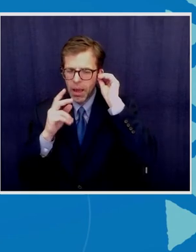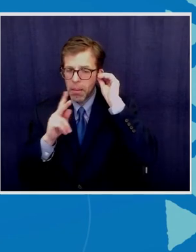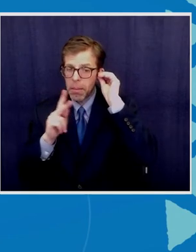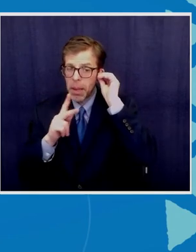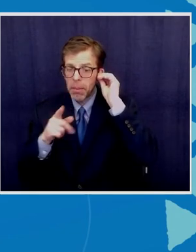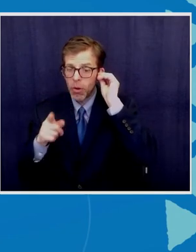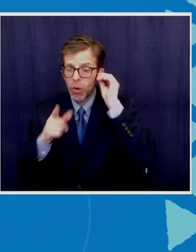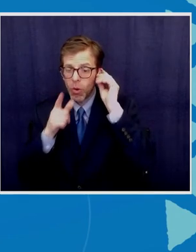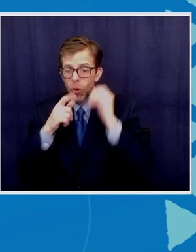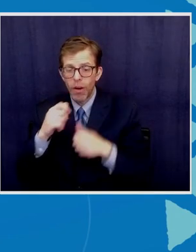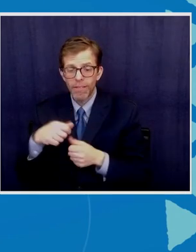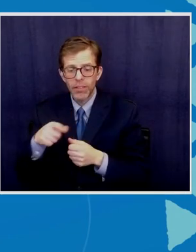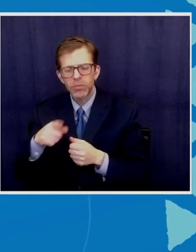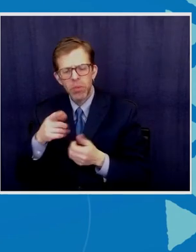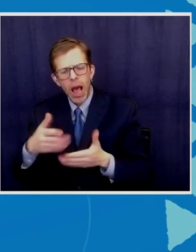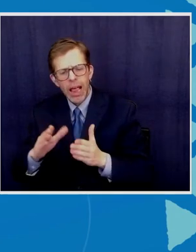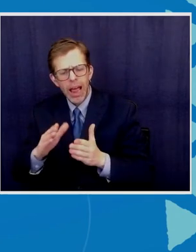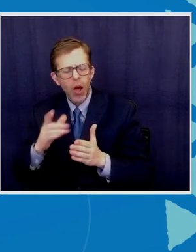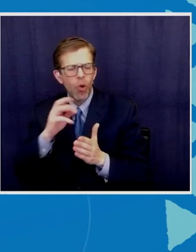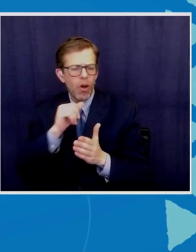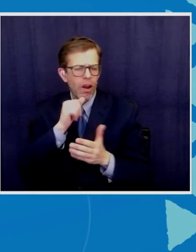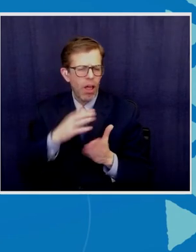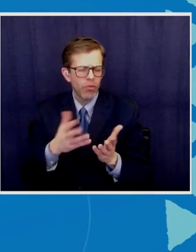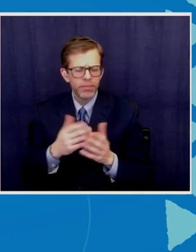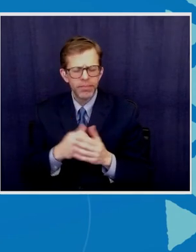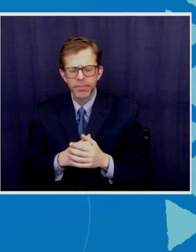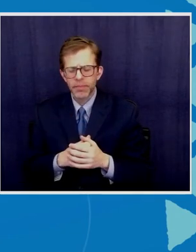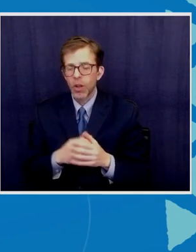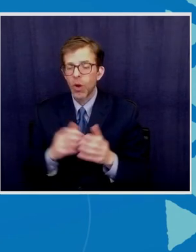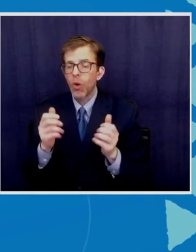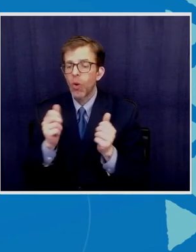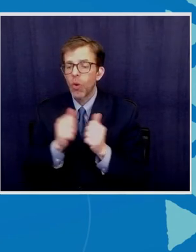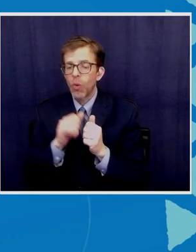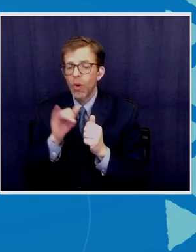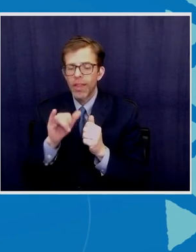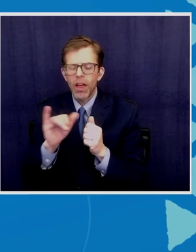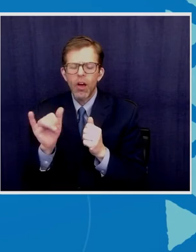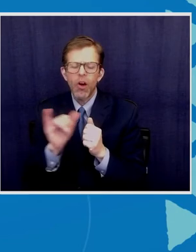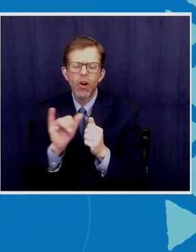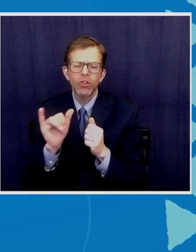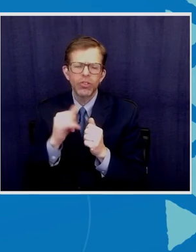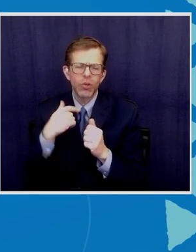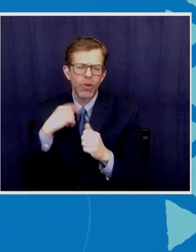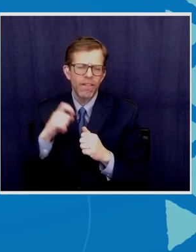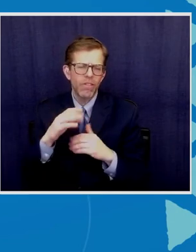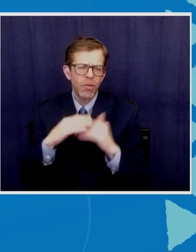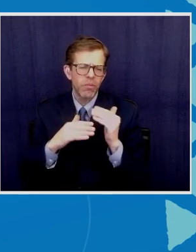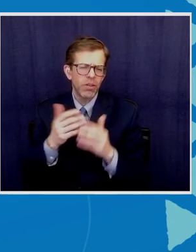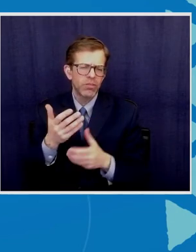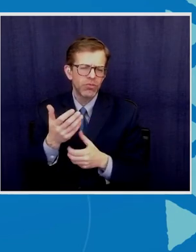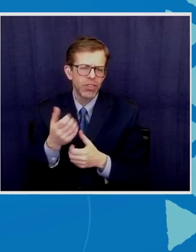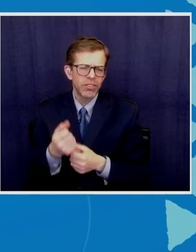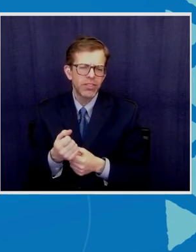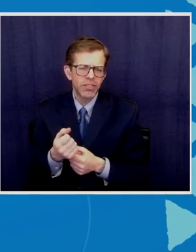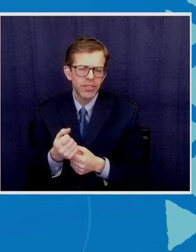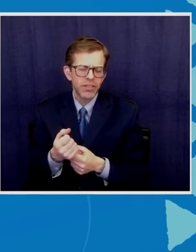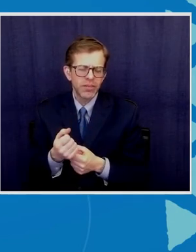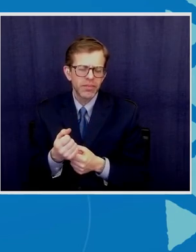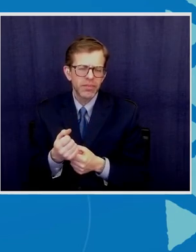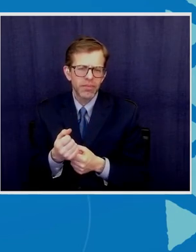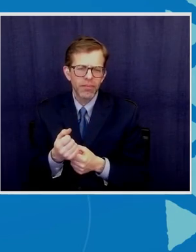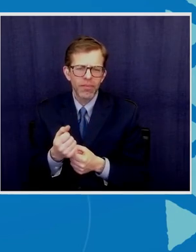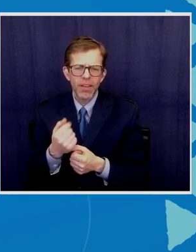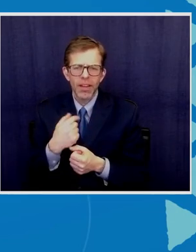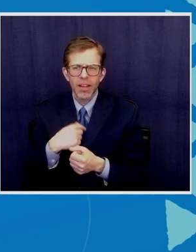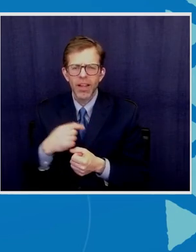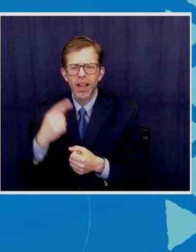were allowed to be in there along with that it it also we had to build a level of trust and I I think you know our